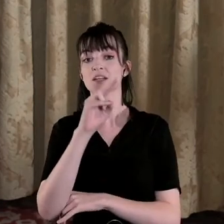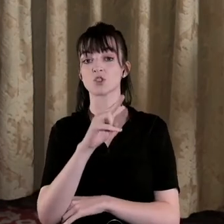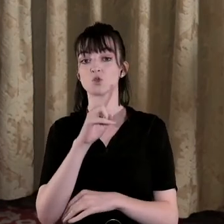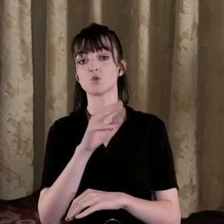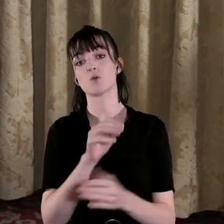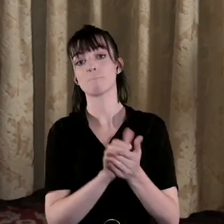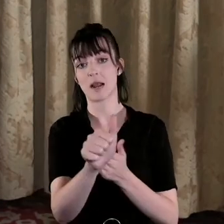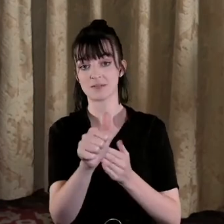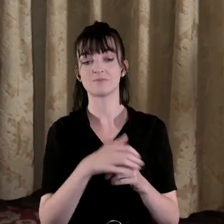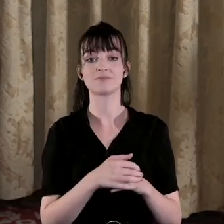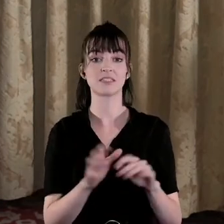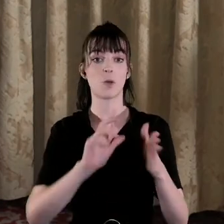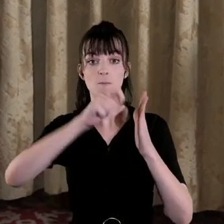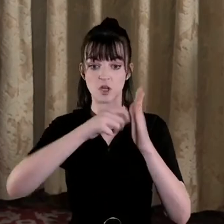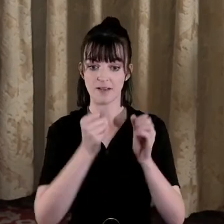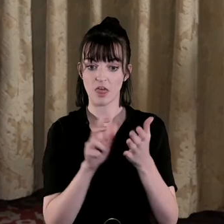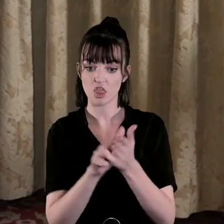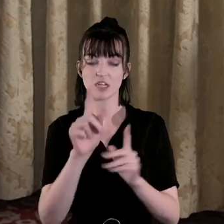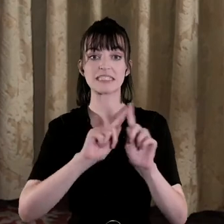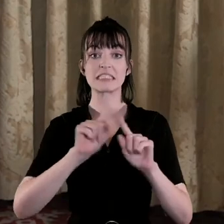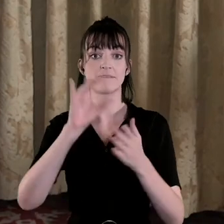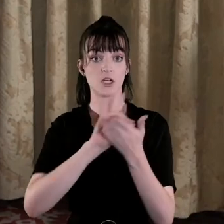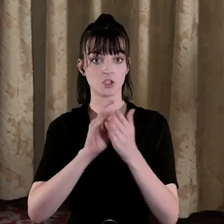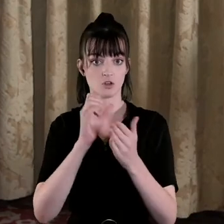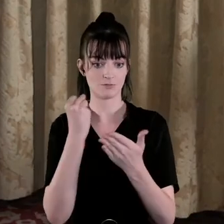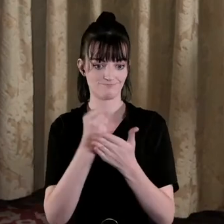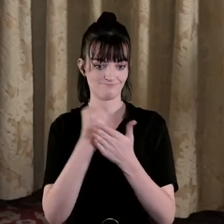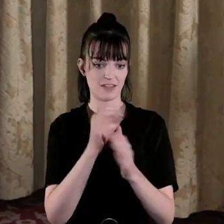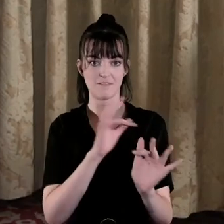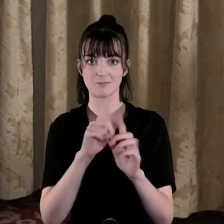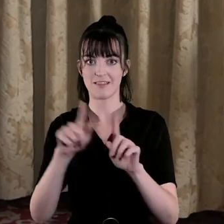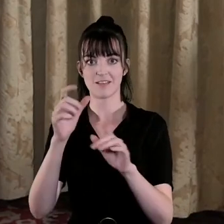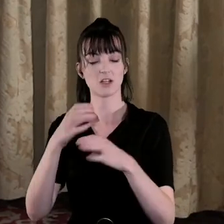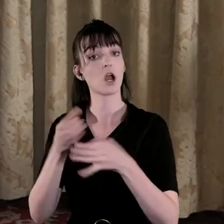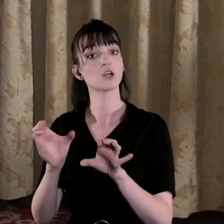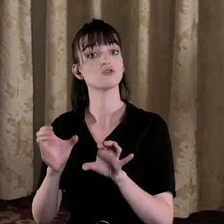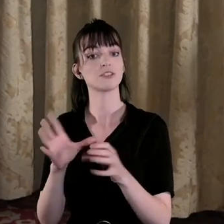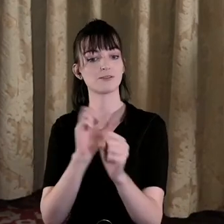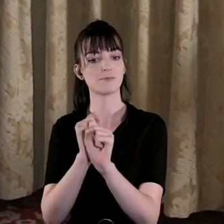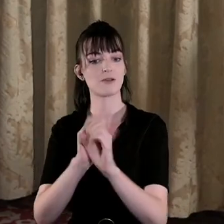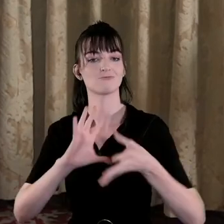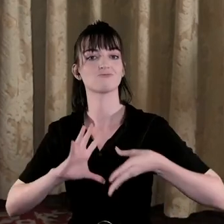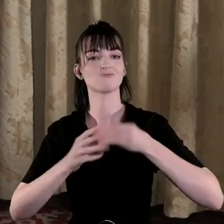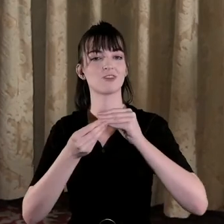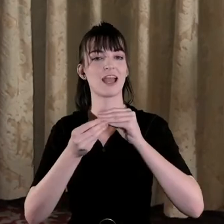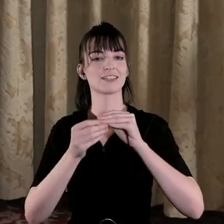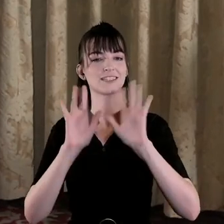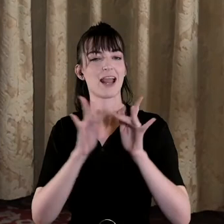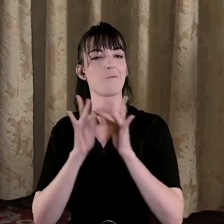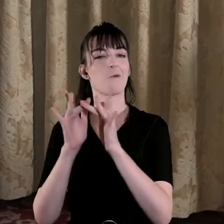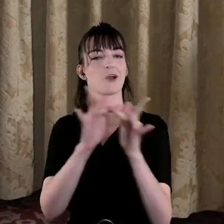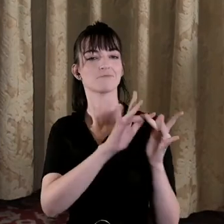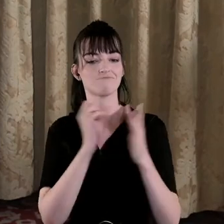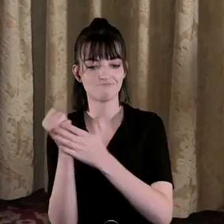got 13 different historians from different countries so it's been really about creating a collaborative network there's also a really good